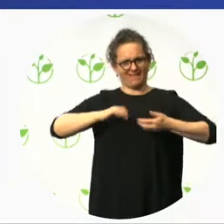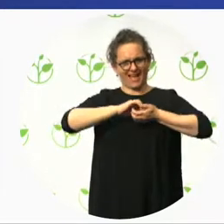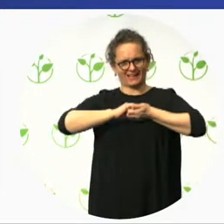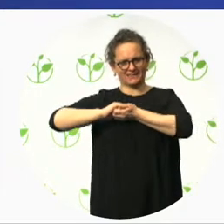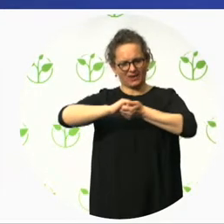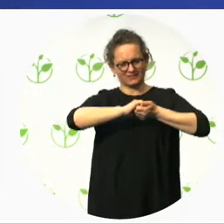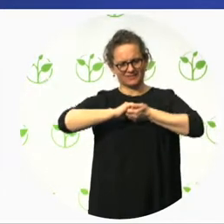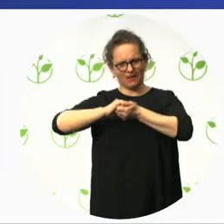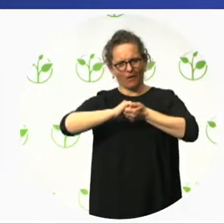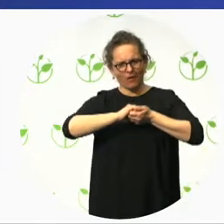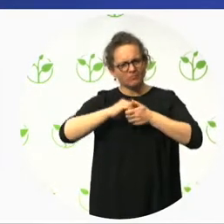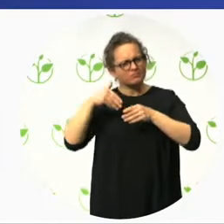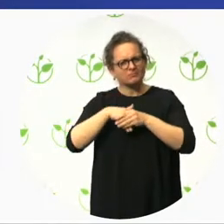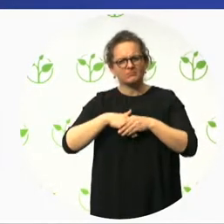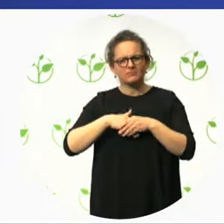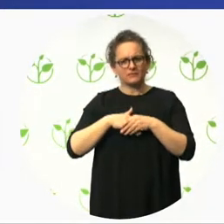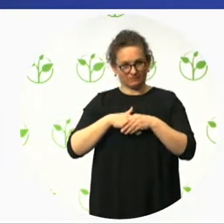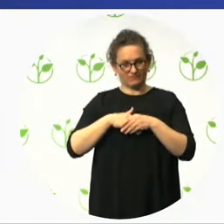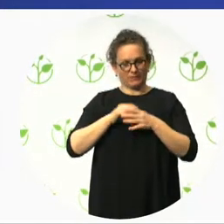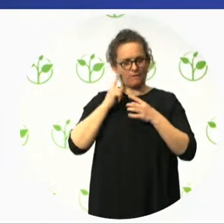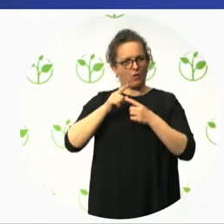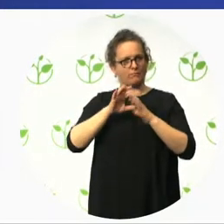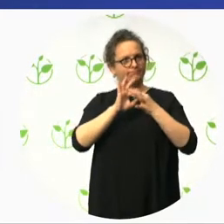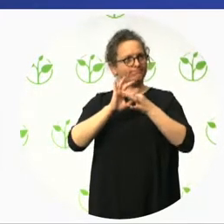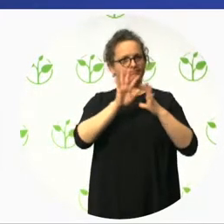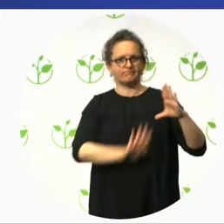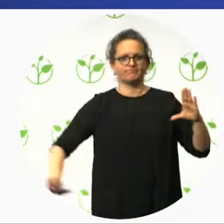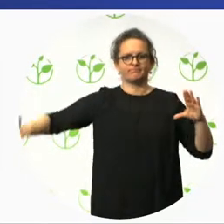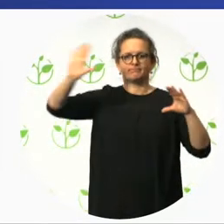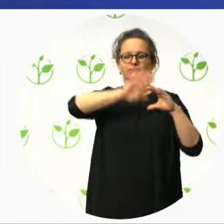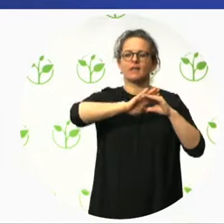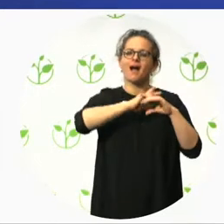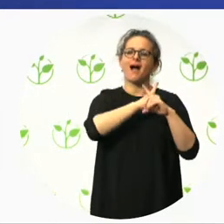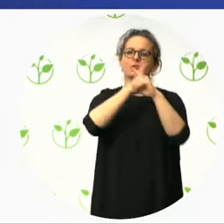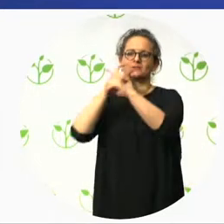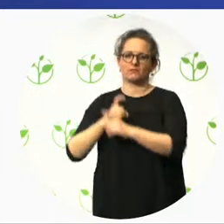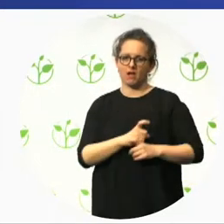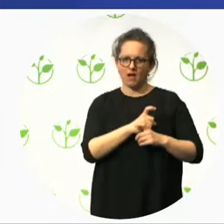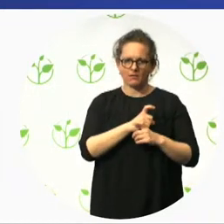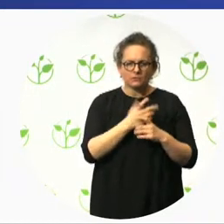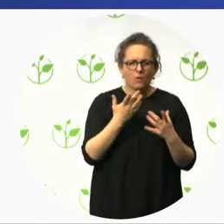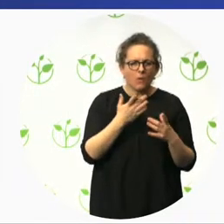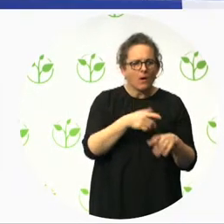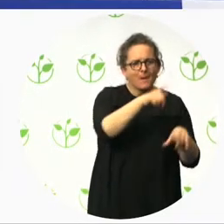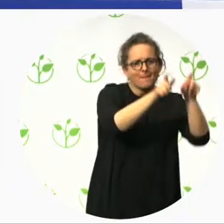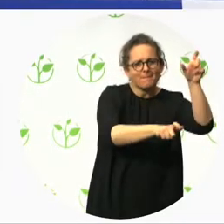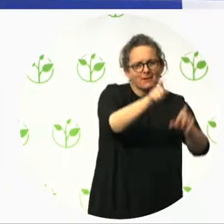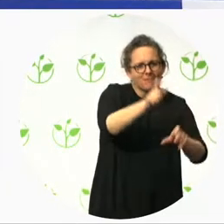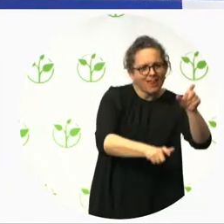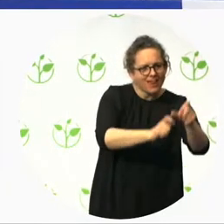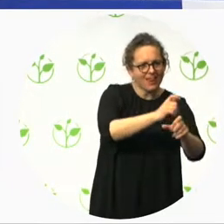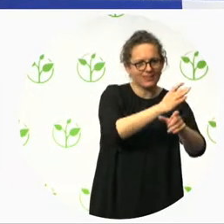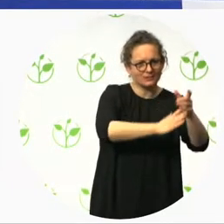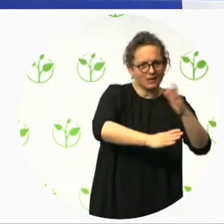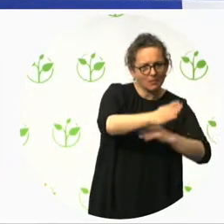and inclusive living for people with disabilities. Together with the Austrian Chamber of